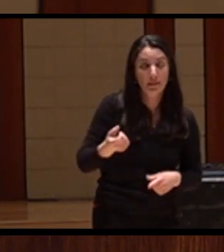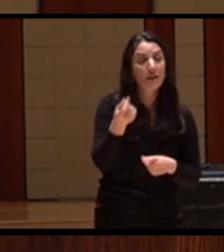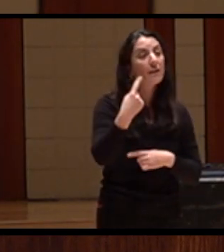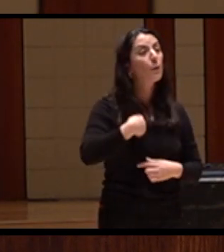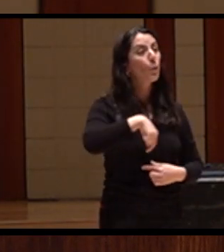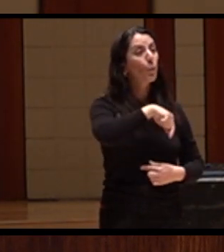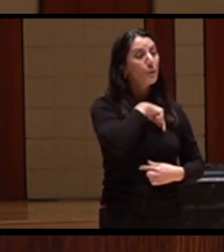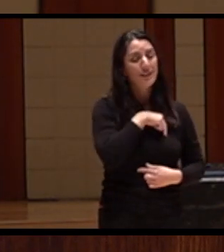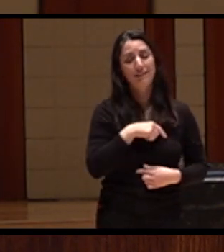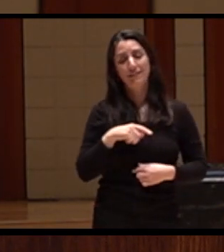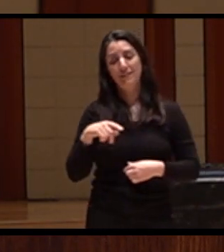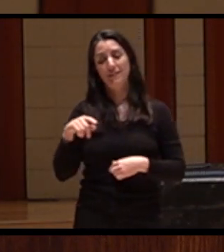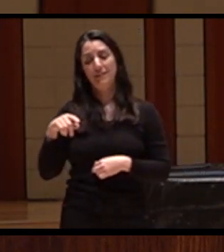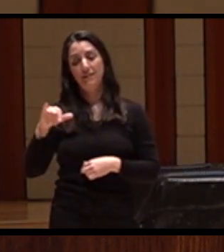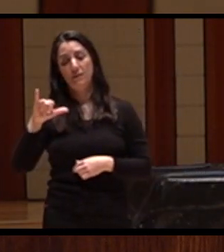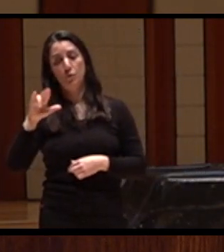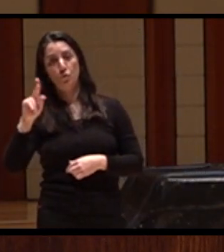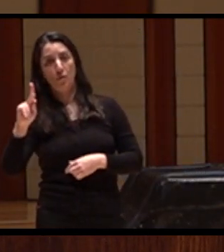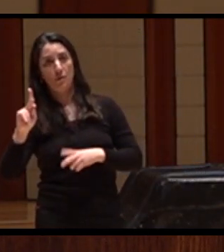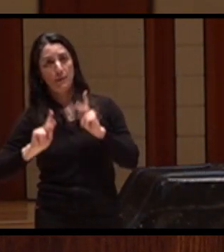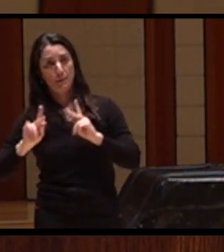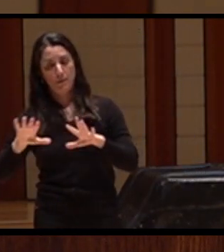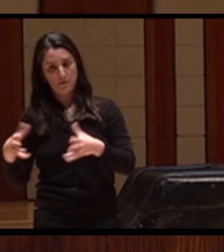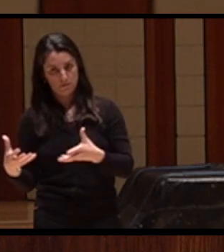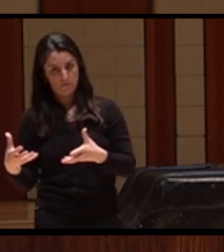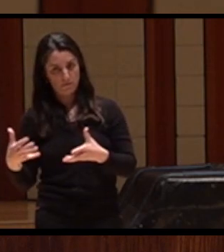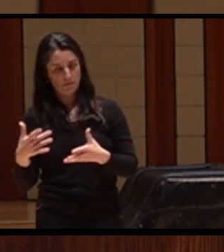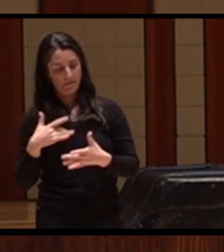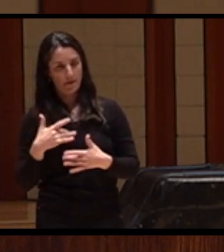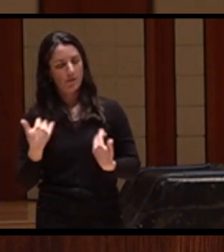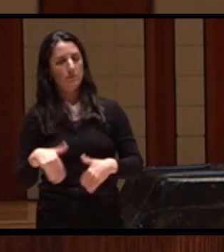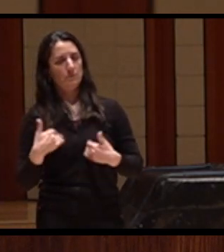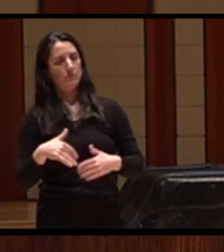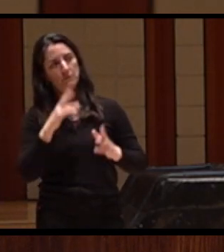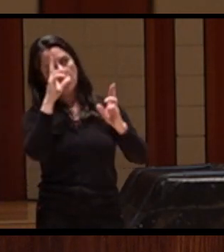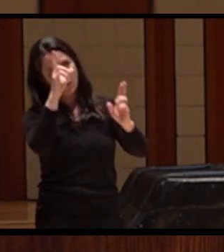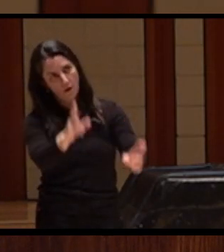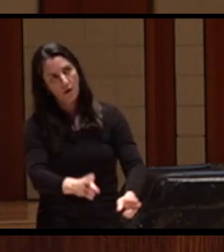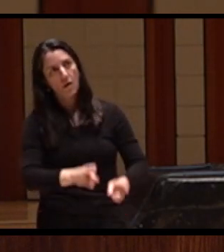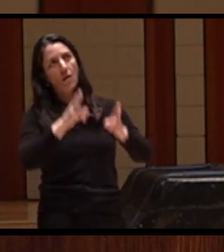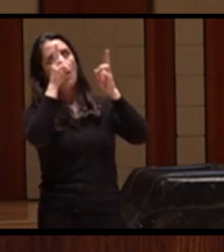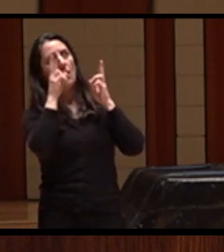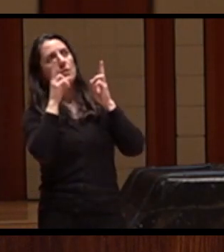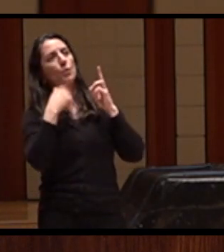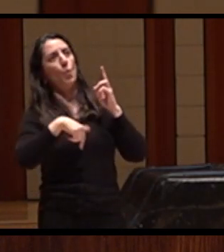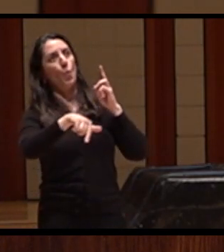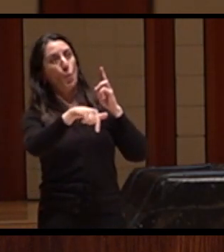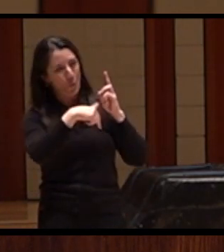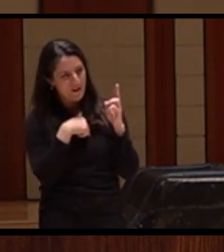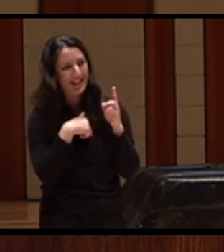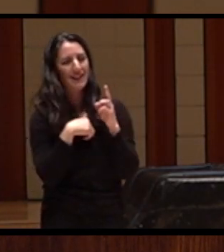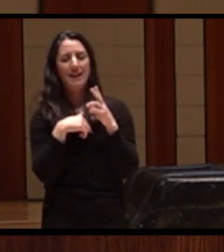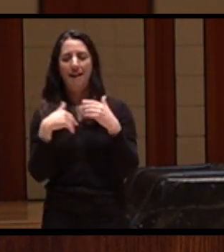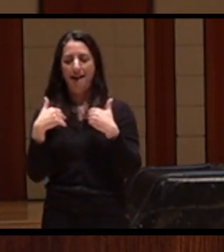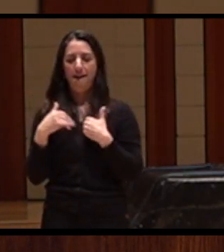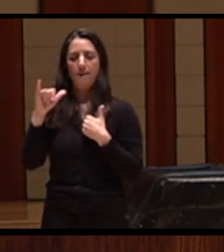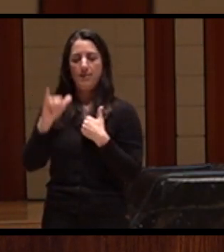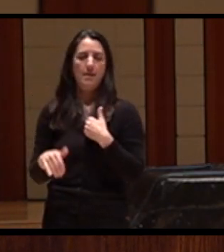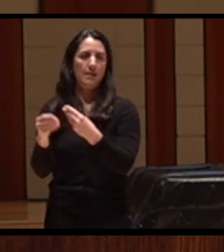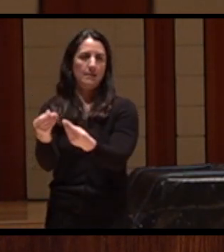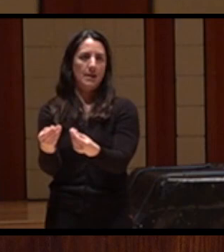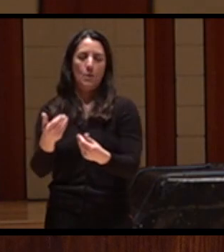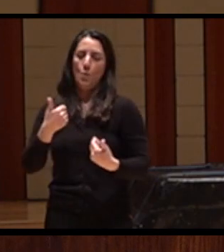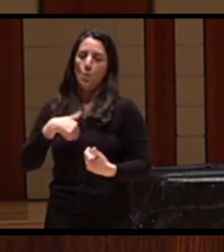lower Klamath River to have fished the same salmon runs at the same places since the beginning of time, generation